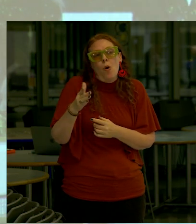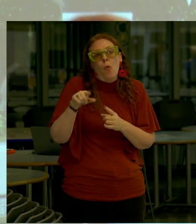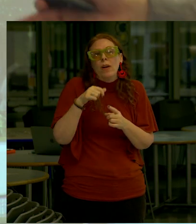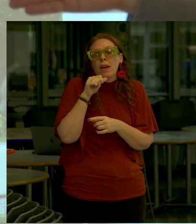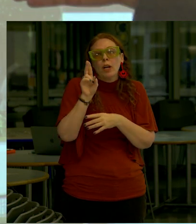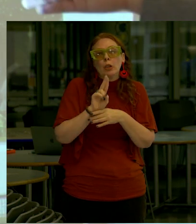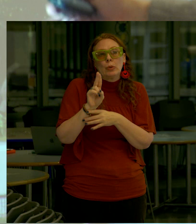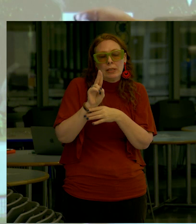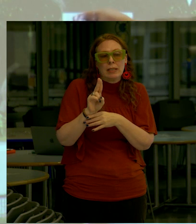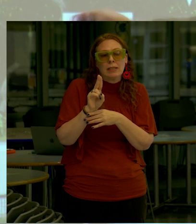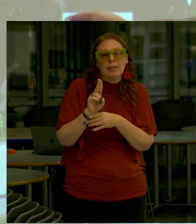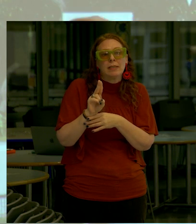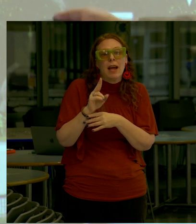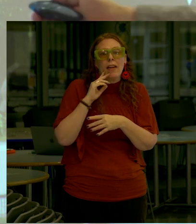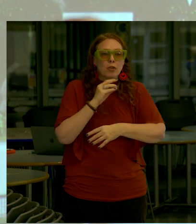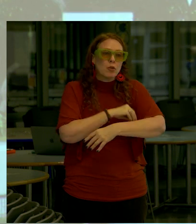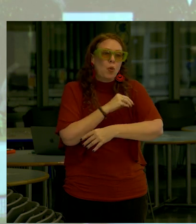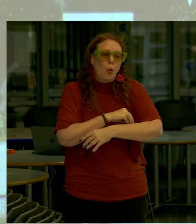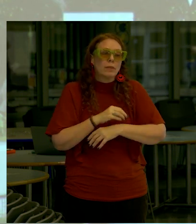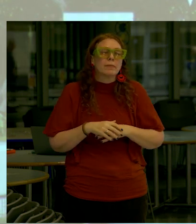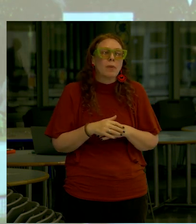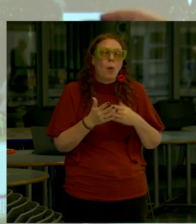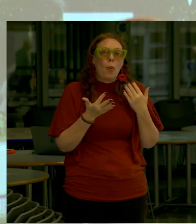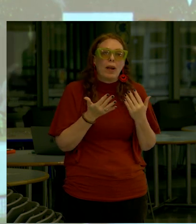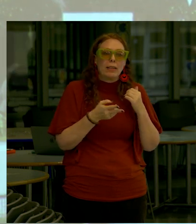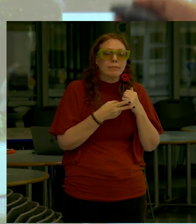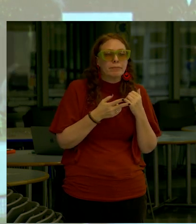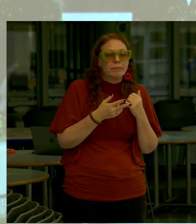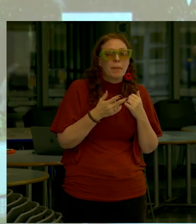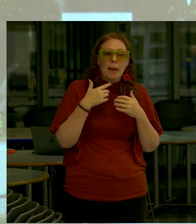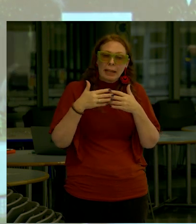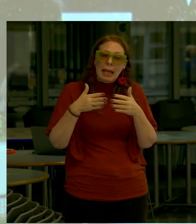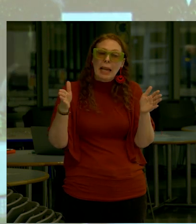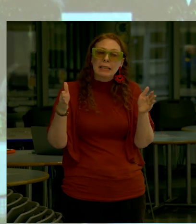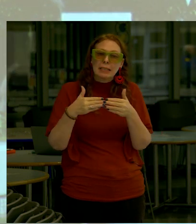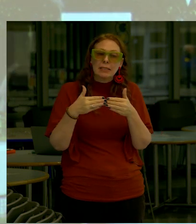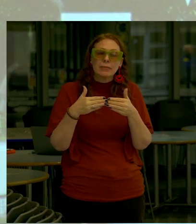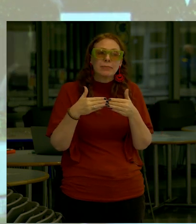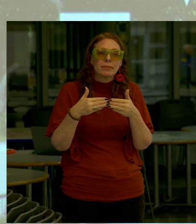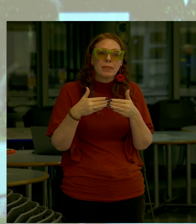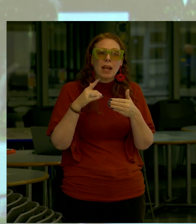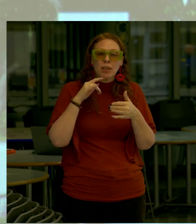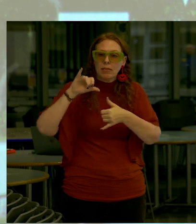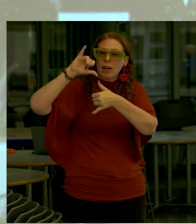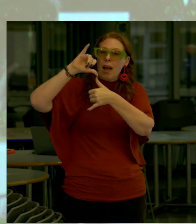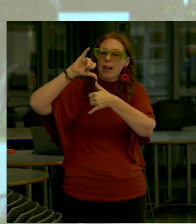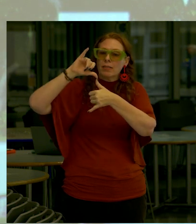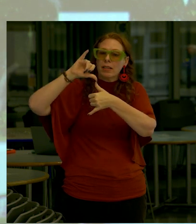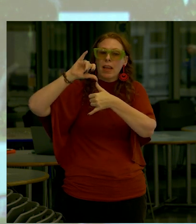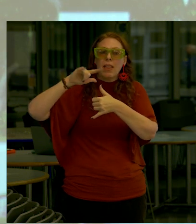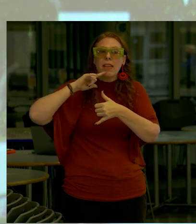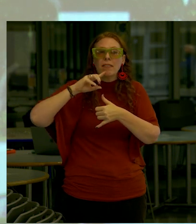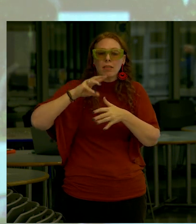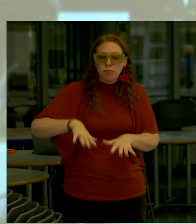being used and they're in storage position however gates certainly are robust at heights that are higher